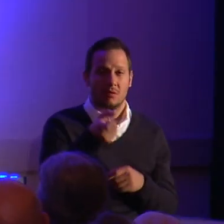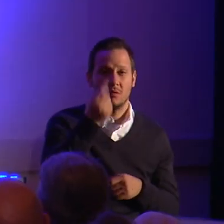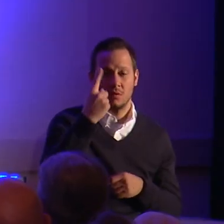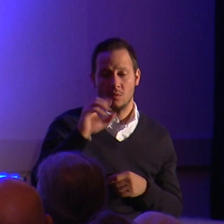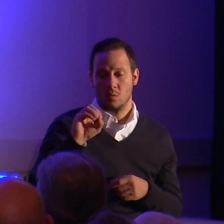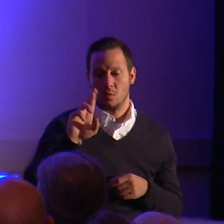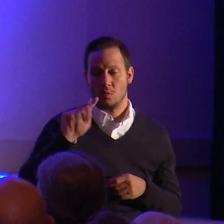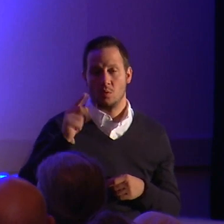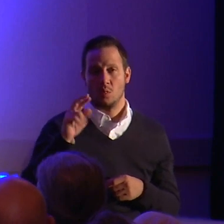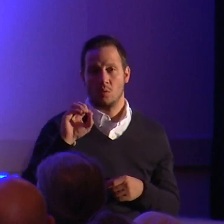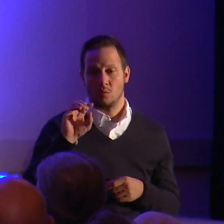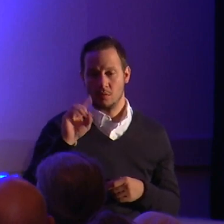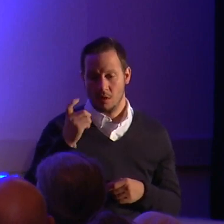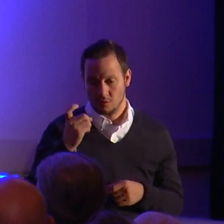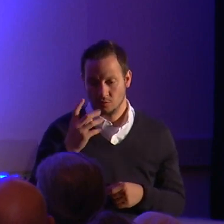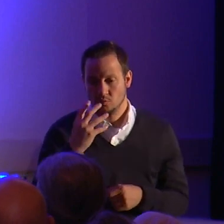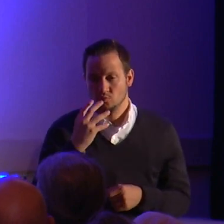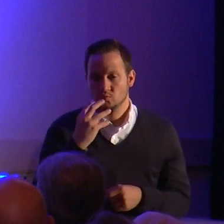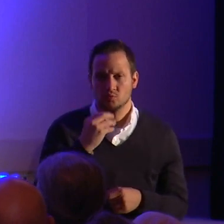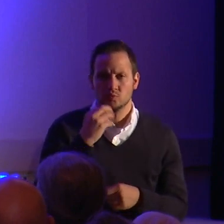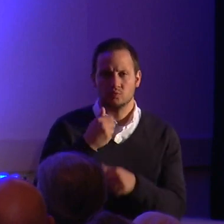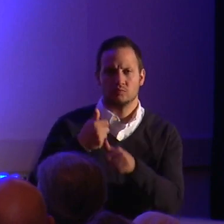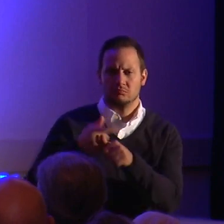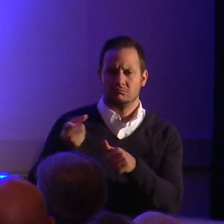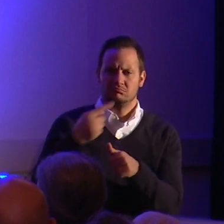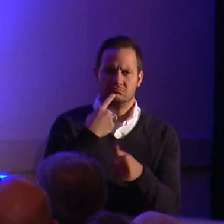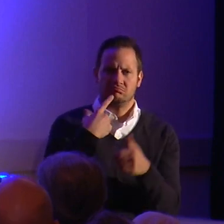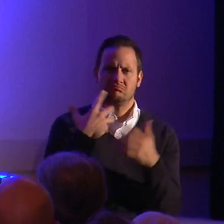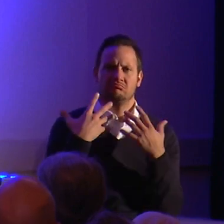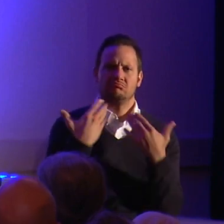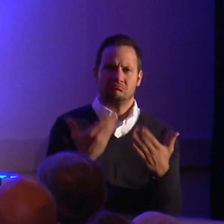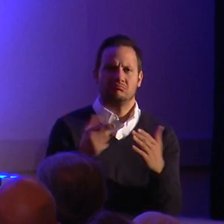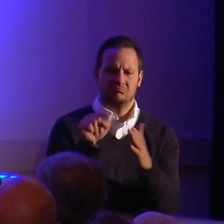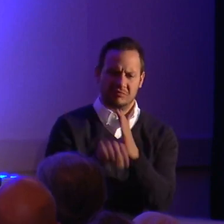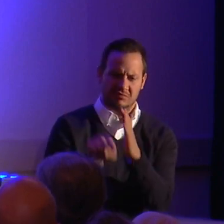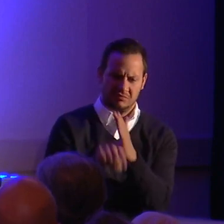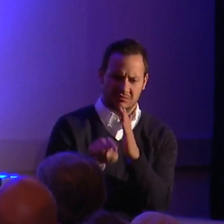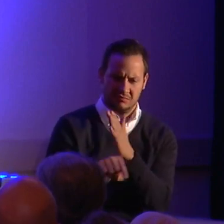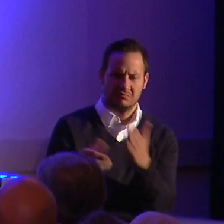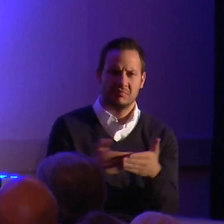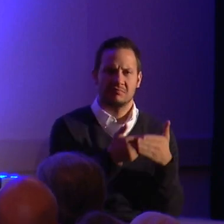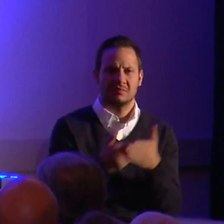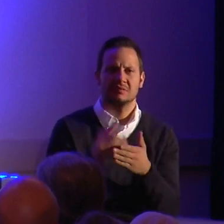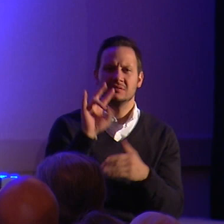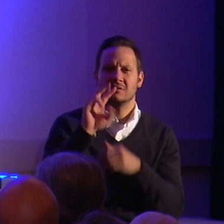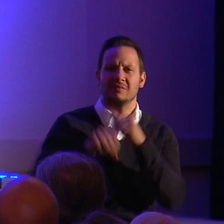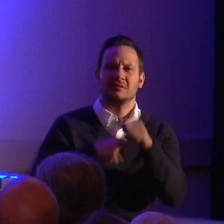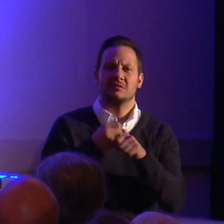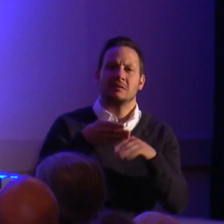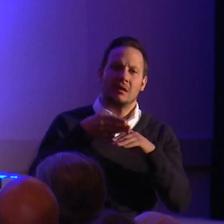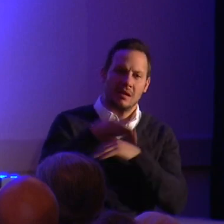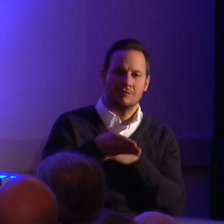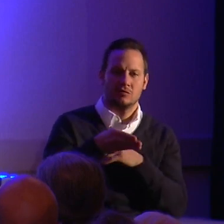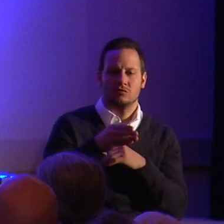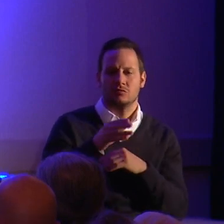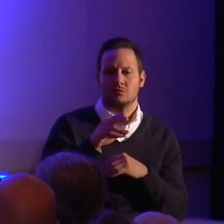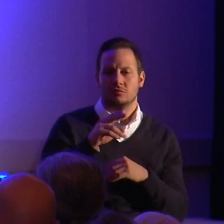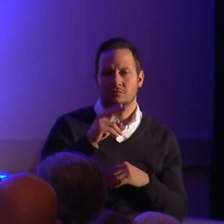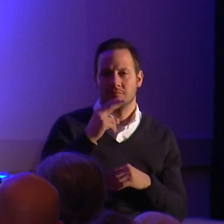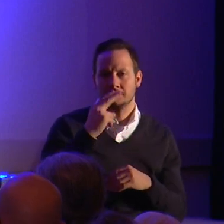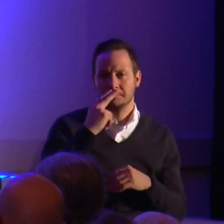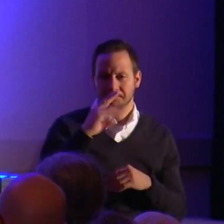the killing of babies just 70 years after the Nazis toured Europe, killing babies. That's the kind of thinking